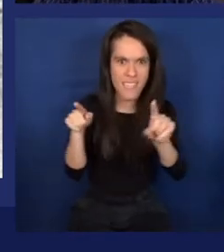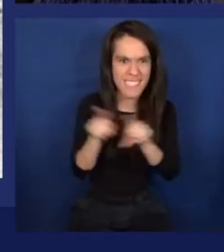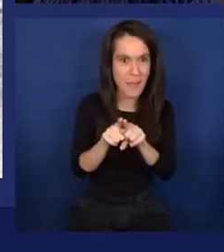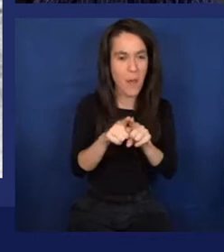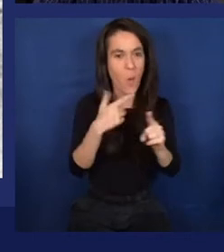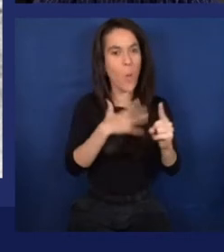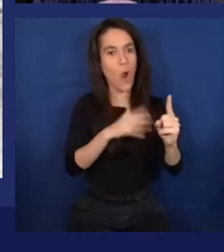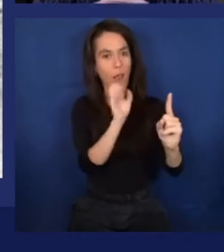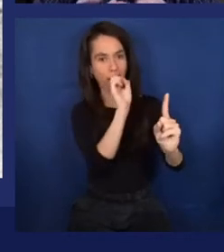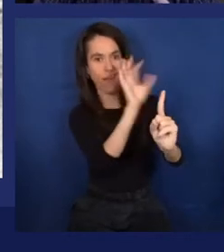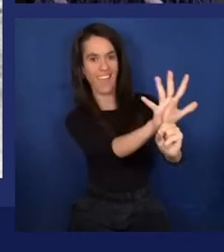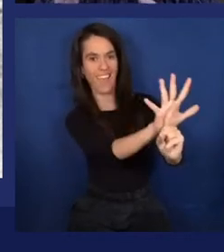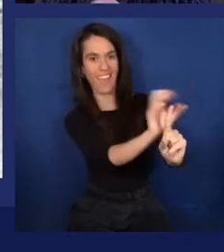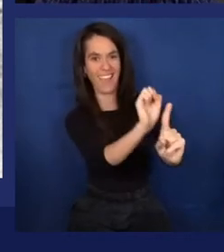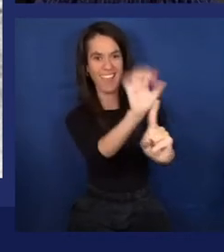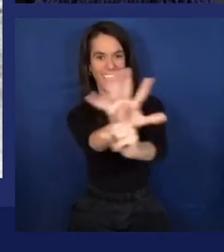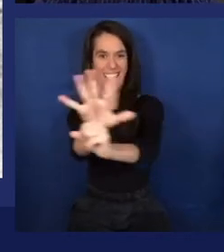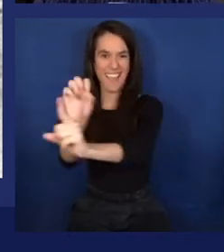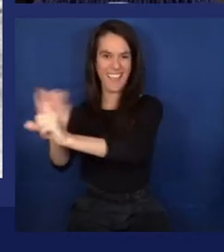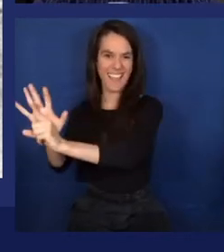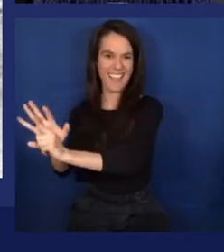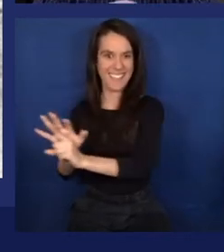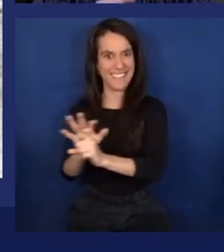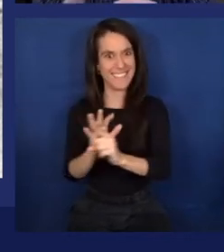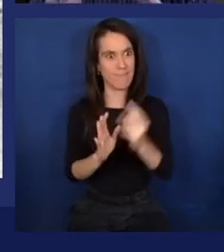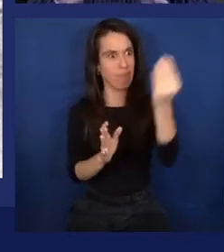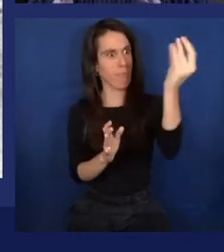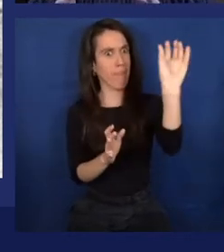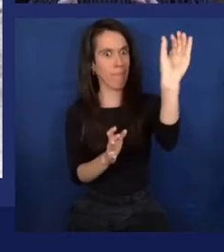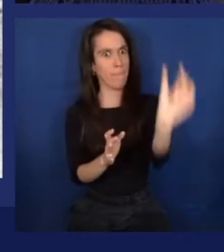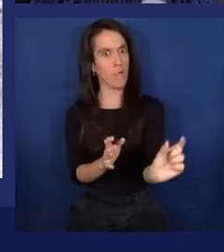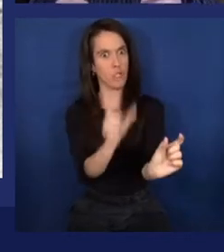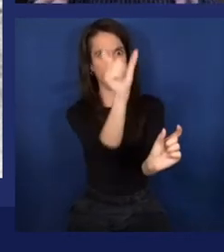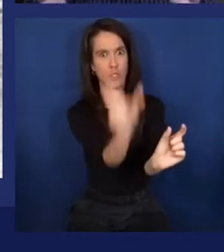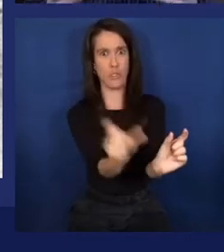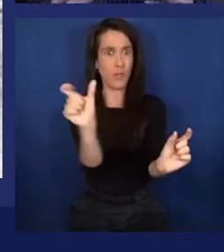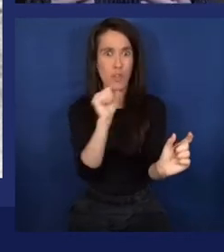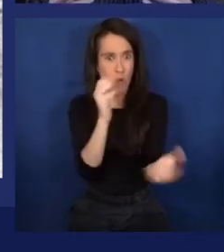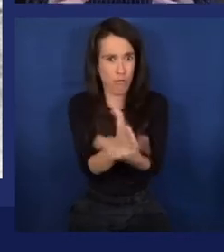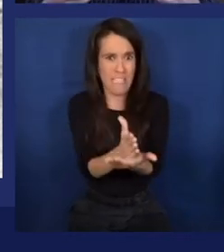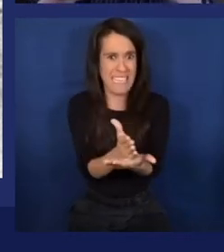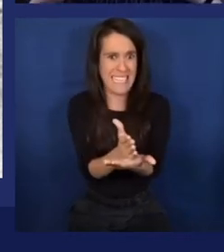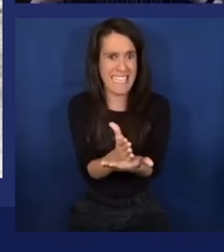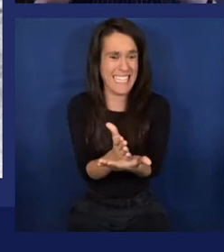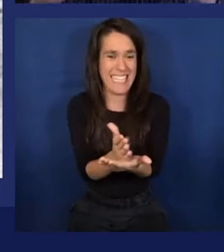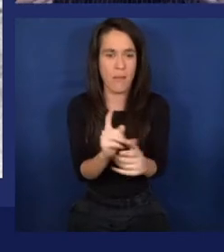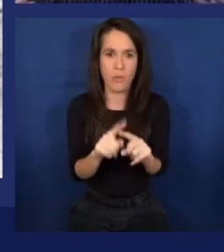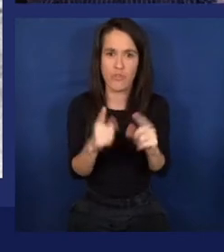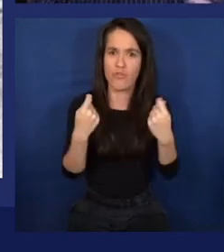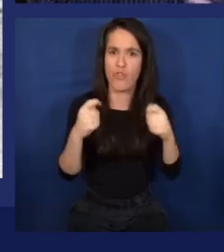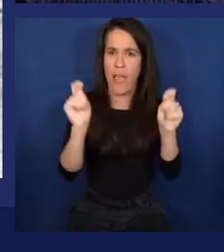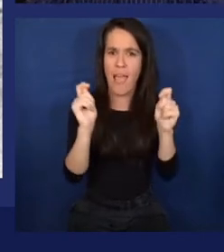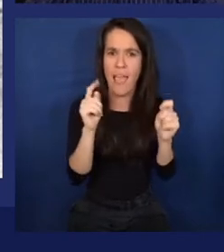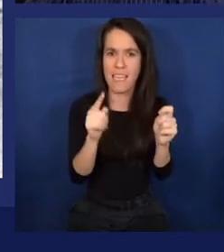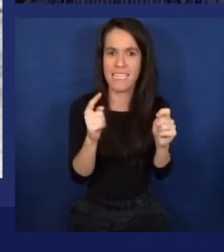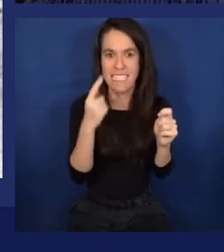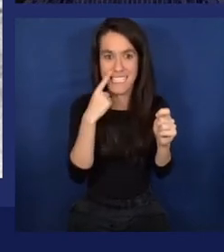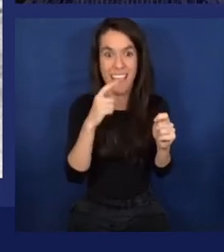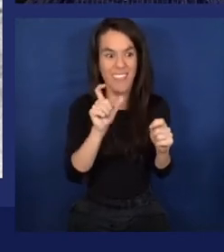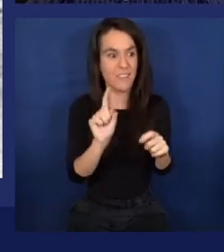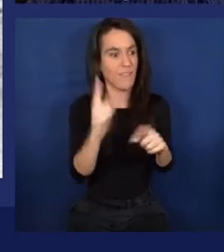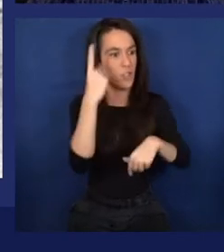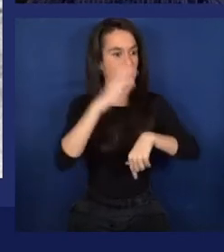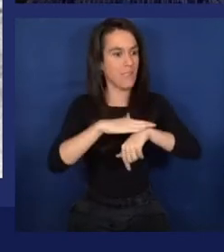created, even though they're not really there. And the ultimate manifestation of this, and really the first time that the phrase artificial intelligence